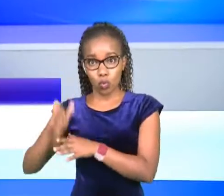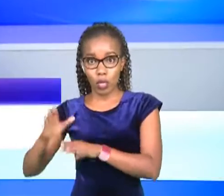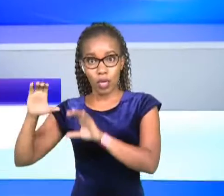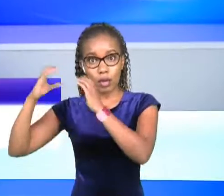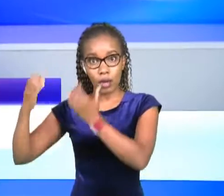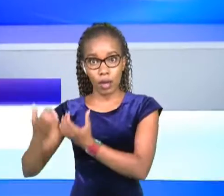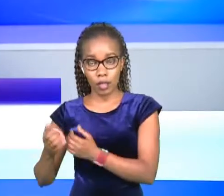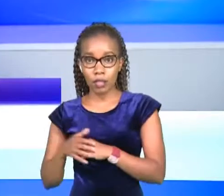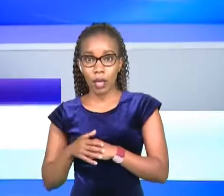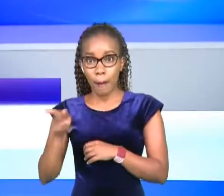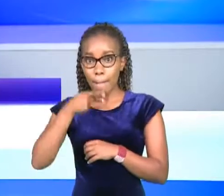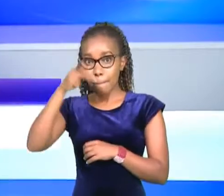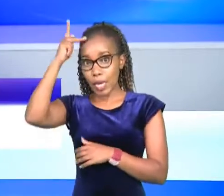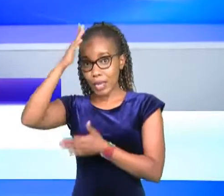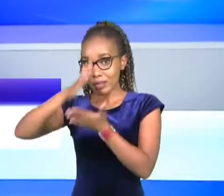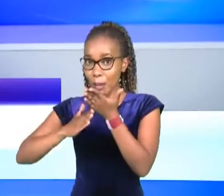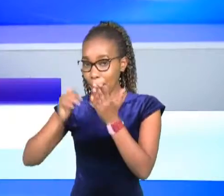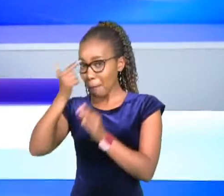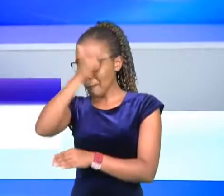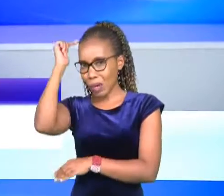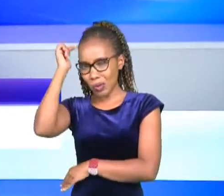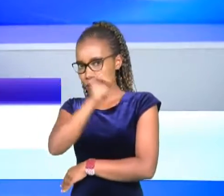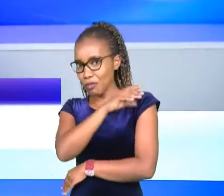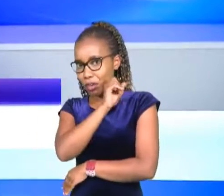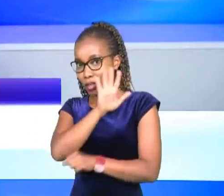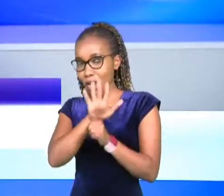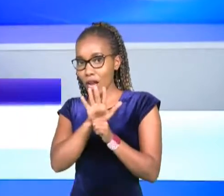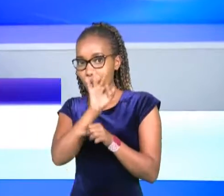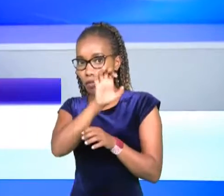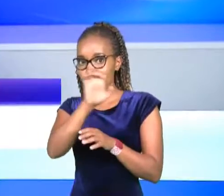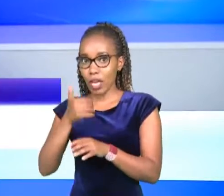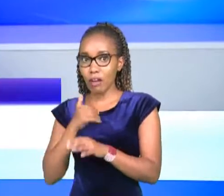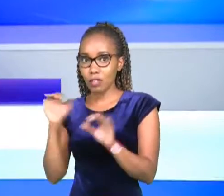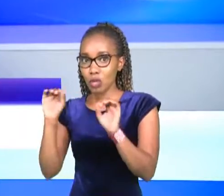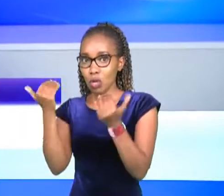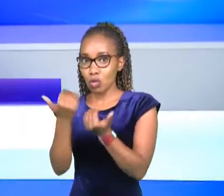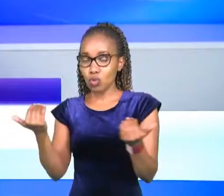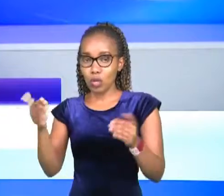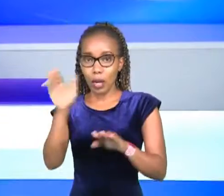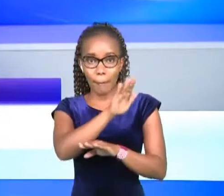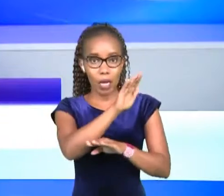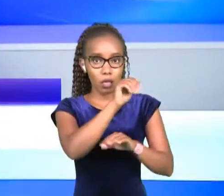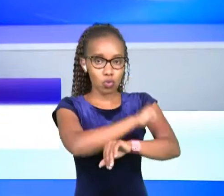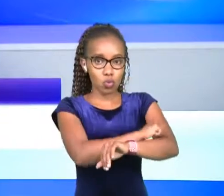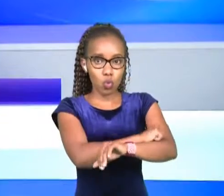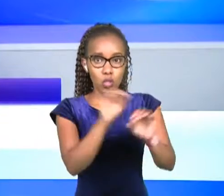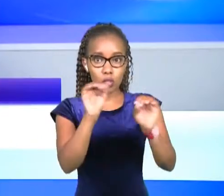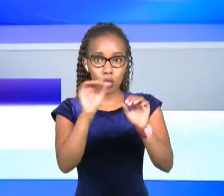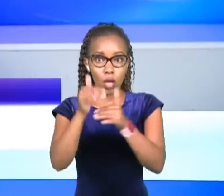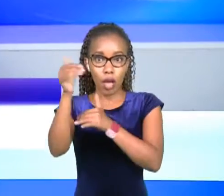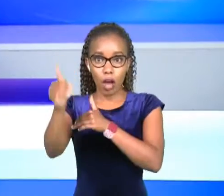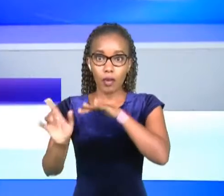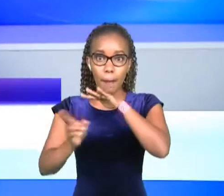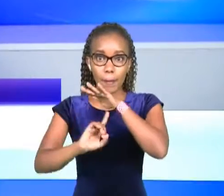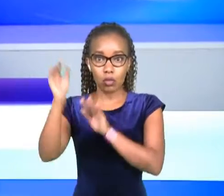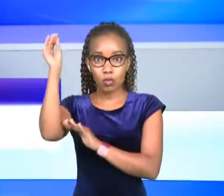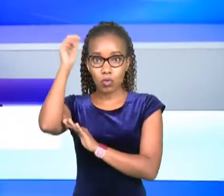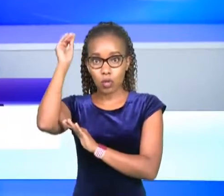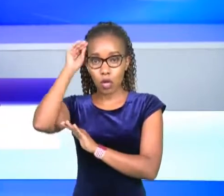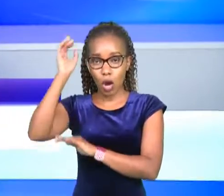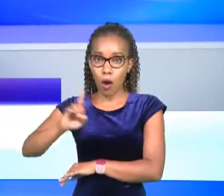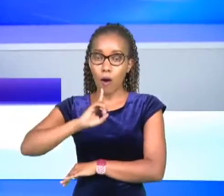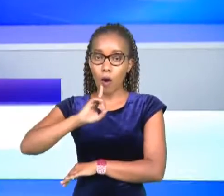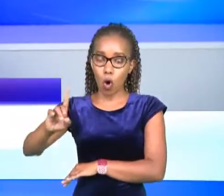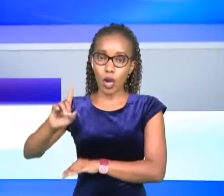meanwhile some parents due to fear of lack of school fees have not taken their children back to school even after the ministry of education directed